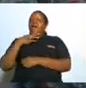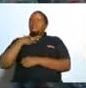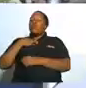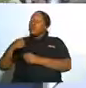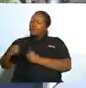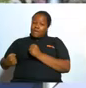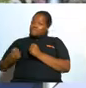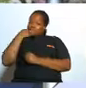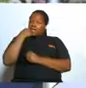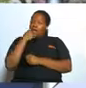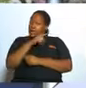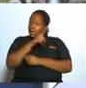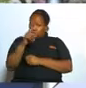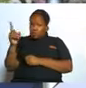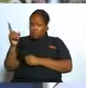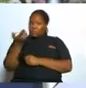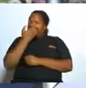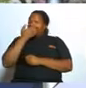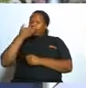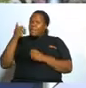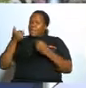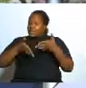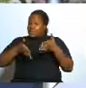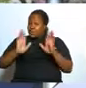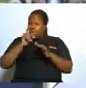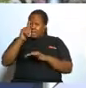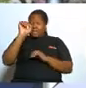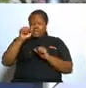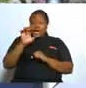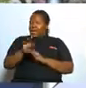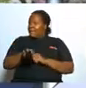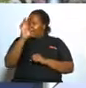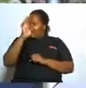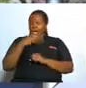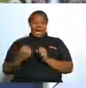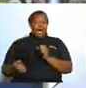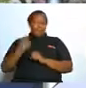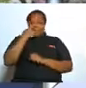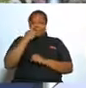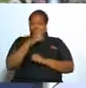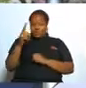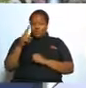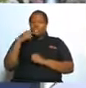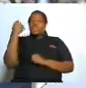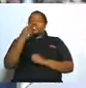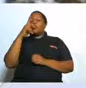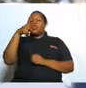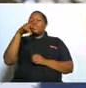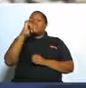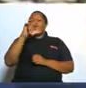beat you the best thing she can pick and beat you is your pillow